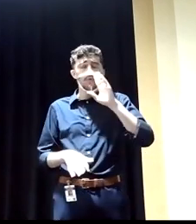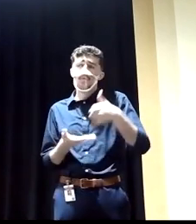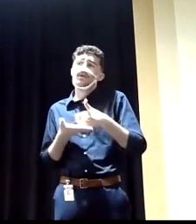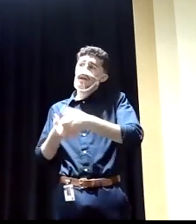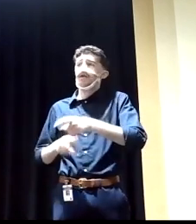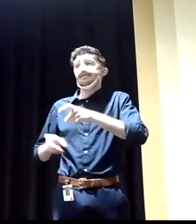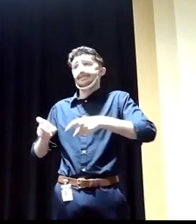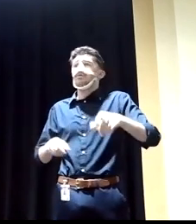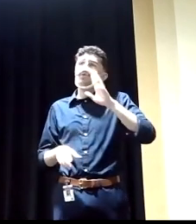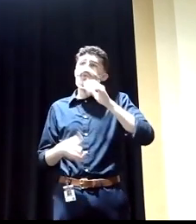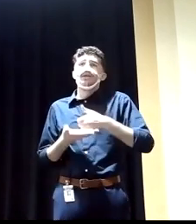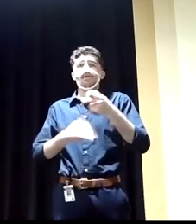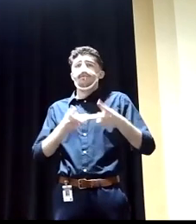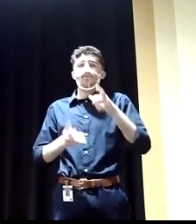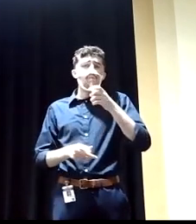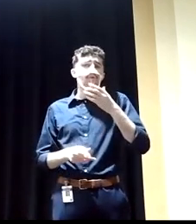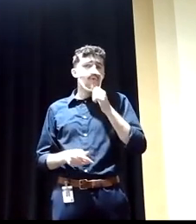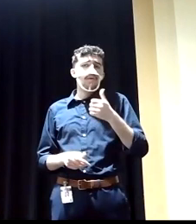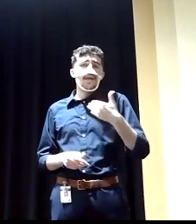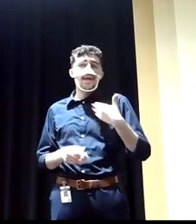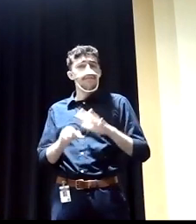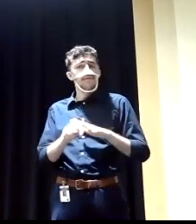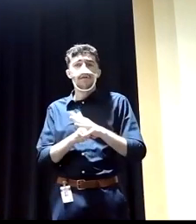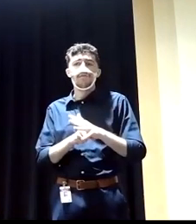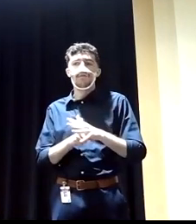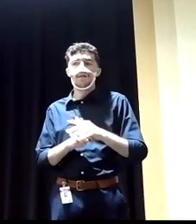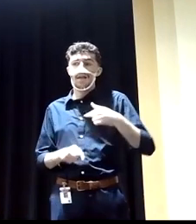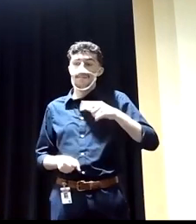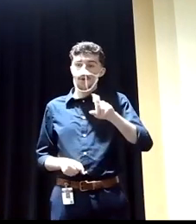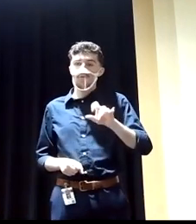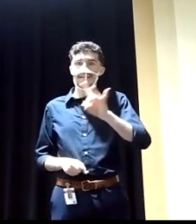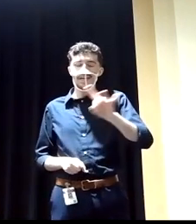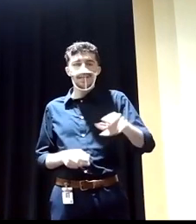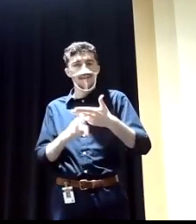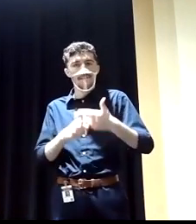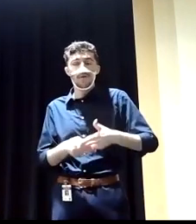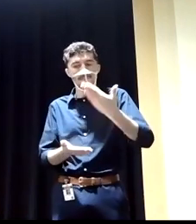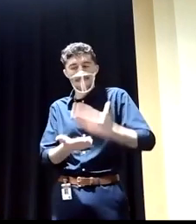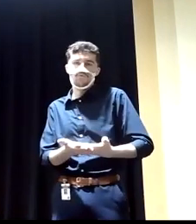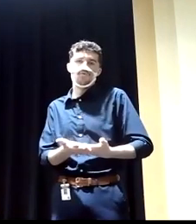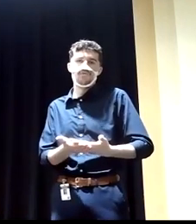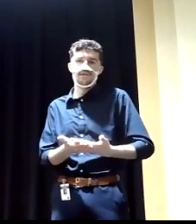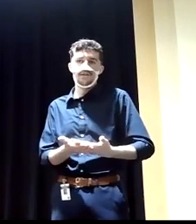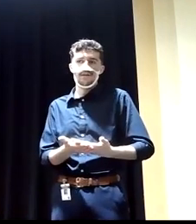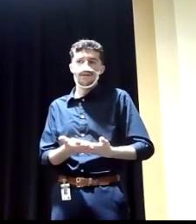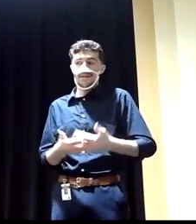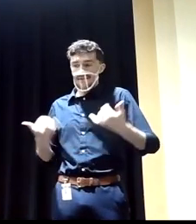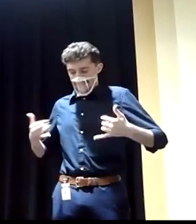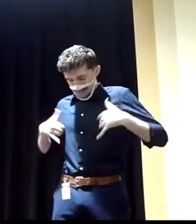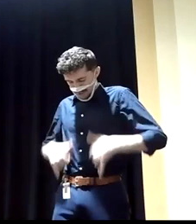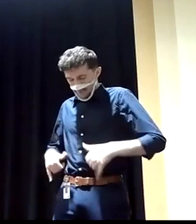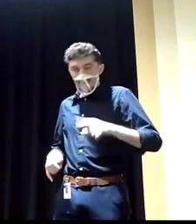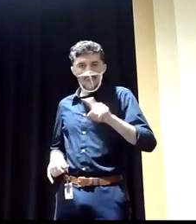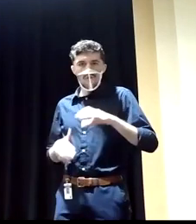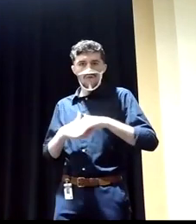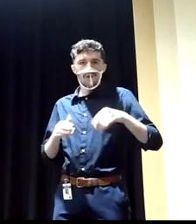stuff, but it's just not happening. And I'm the 188 pound proof of that. This $100 suit I had to buy a men's